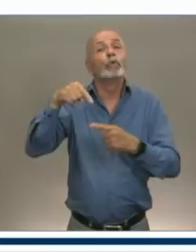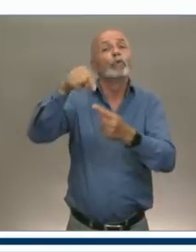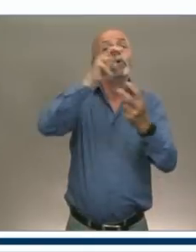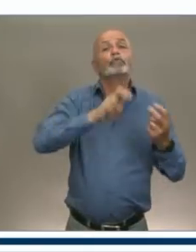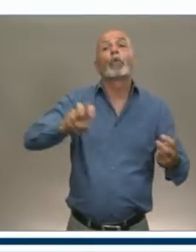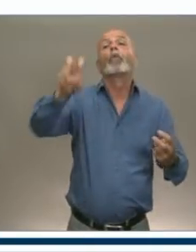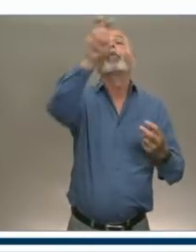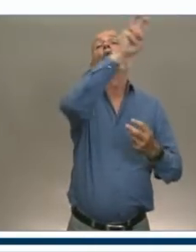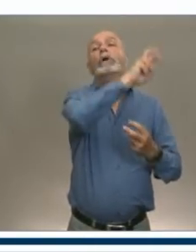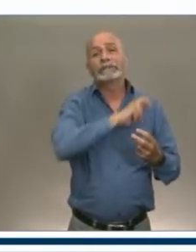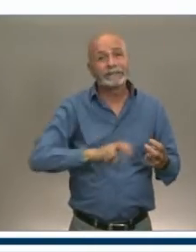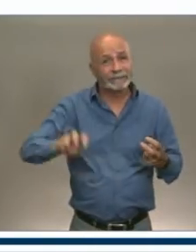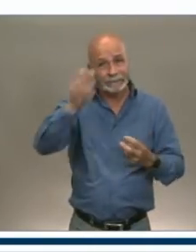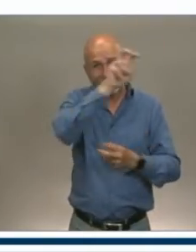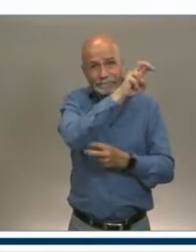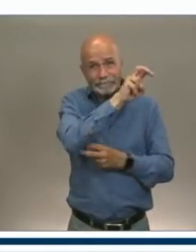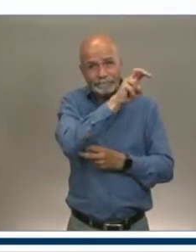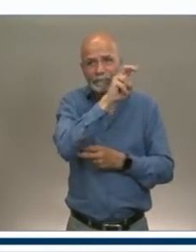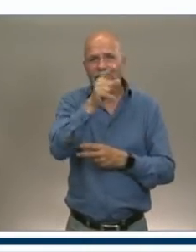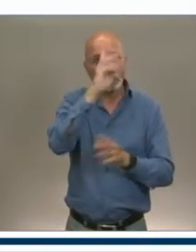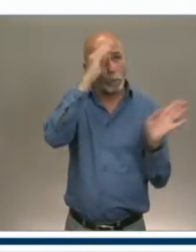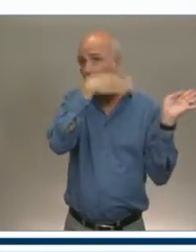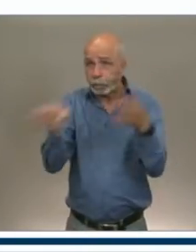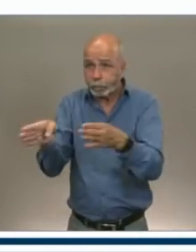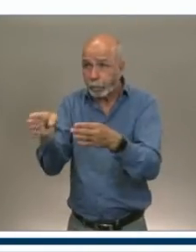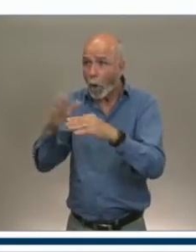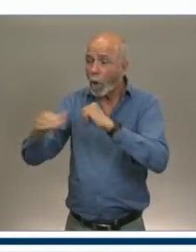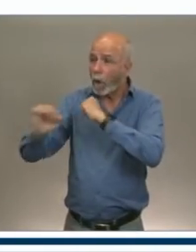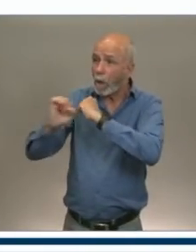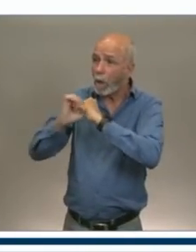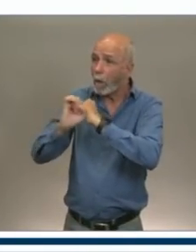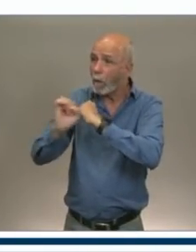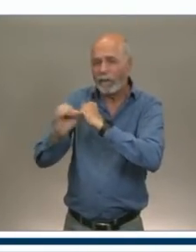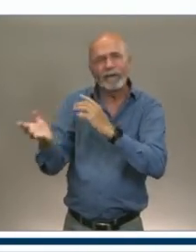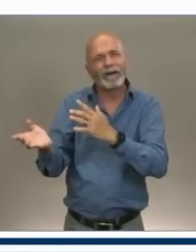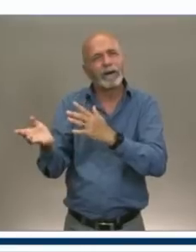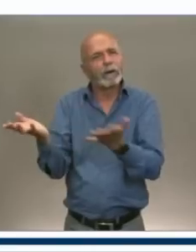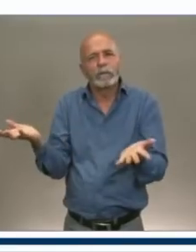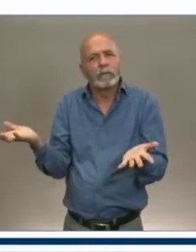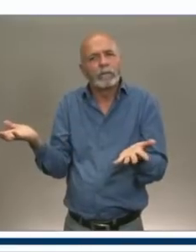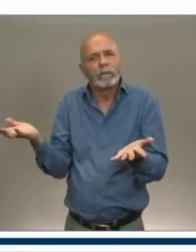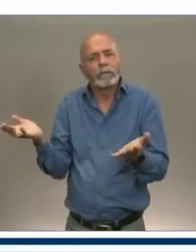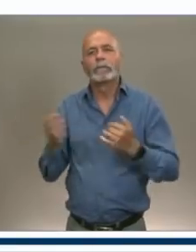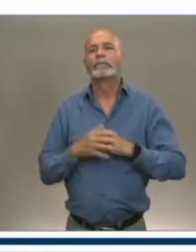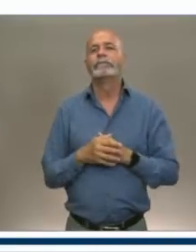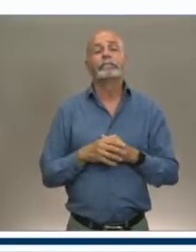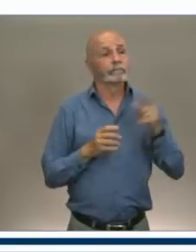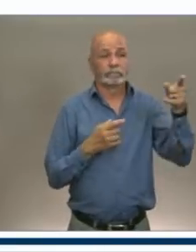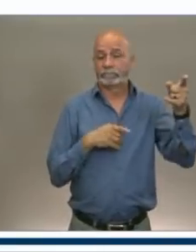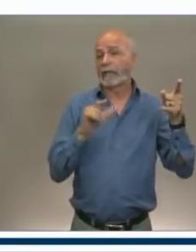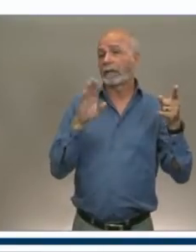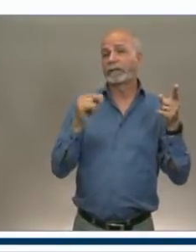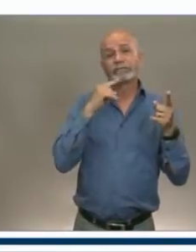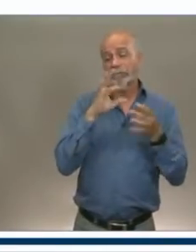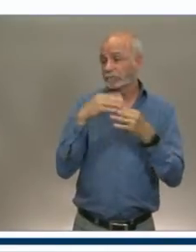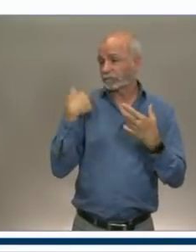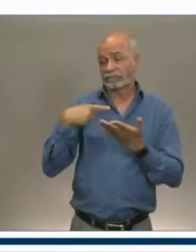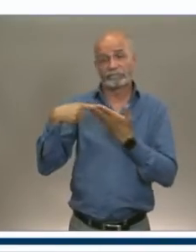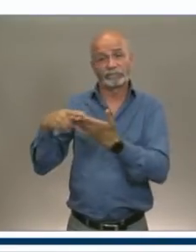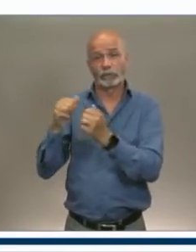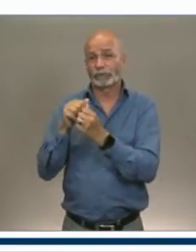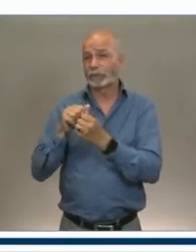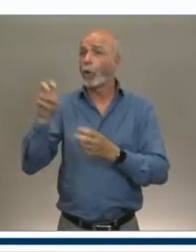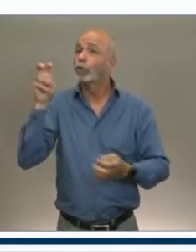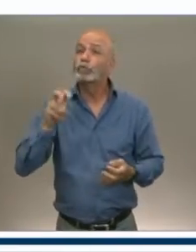marketing only? Well, the, in my discussions with the tourism operators, this is what they wanted. The two things they,